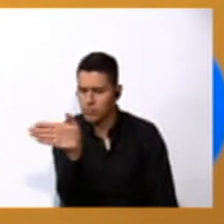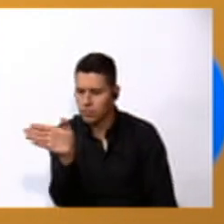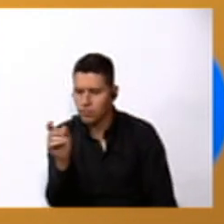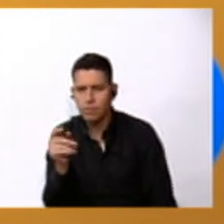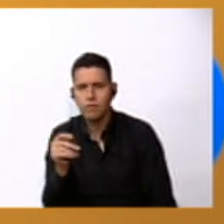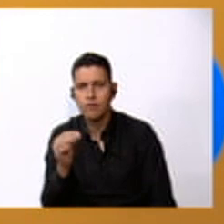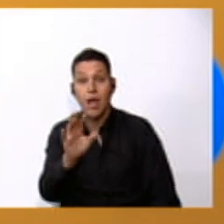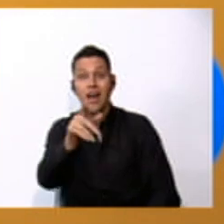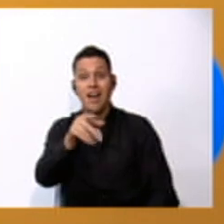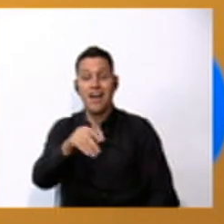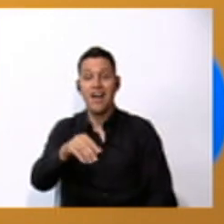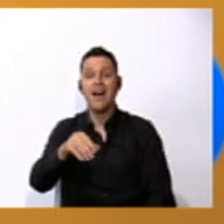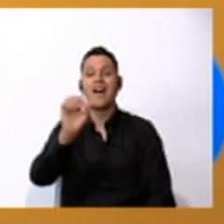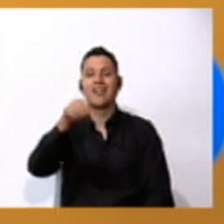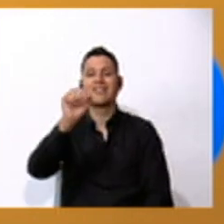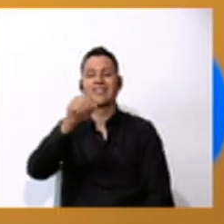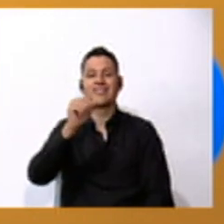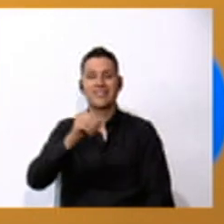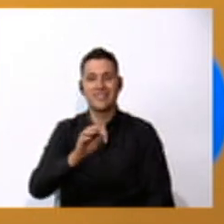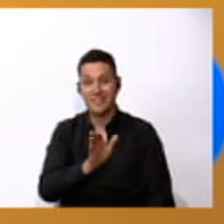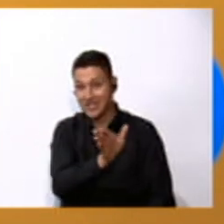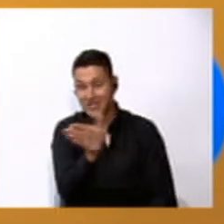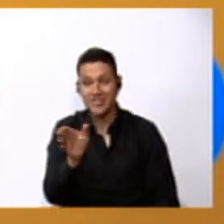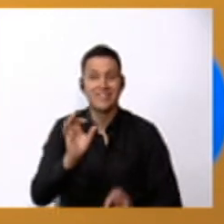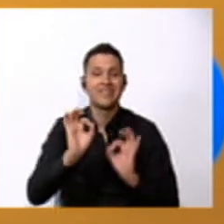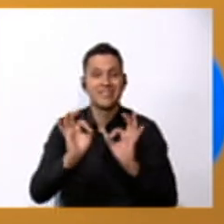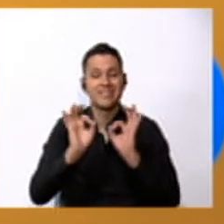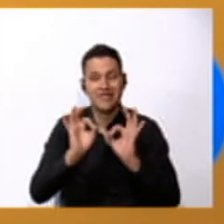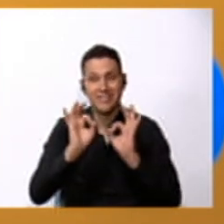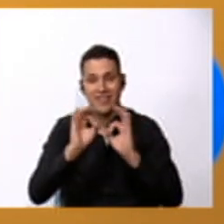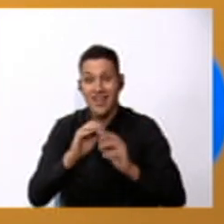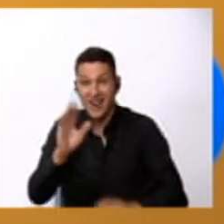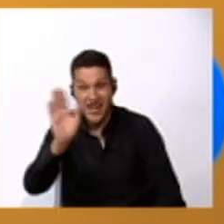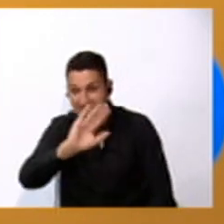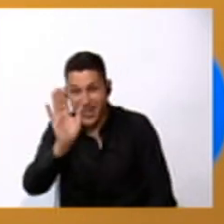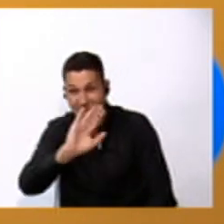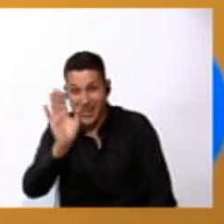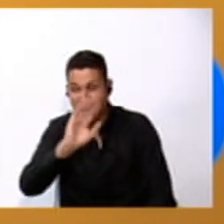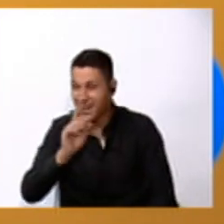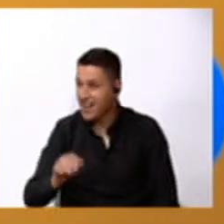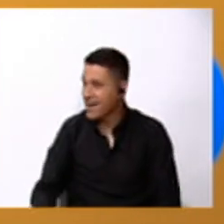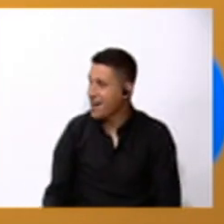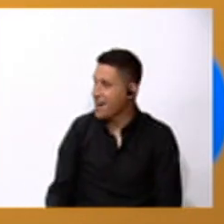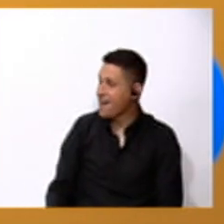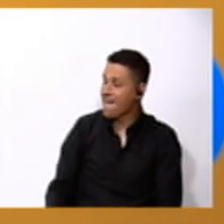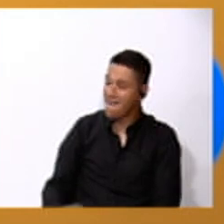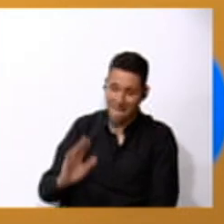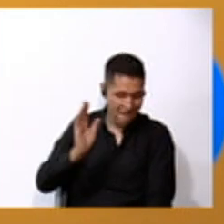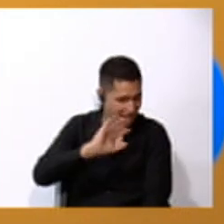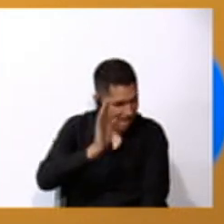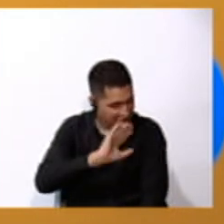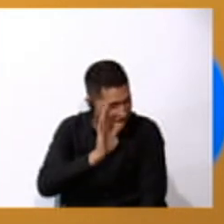right ah yeah turn right very good hello Waldo hello